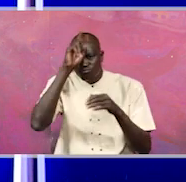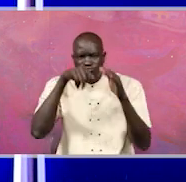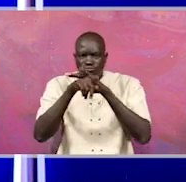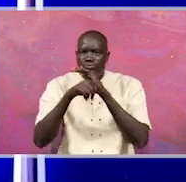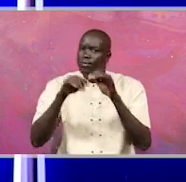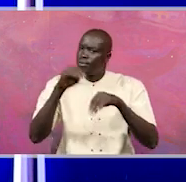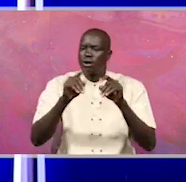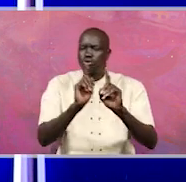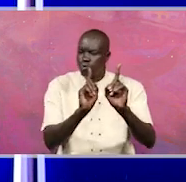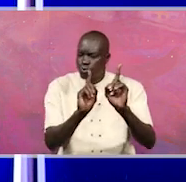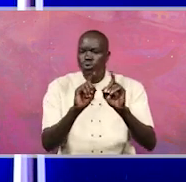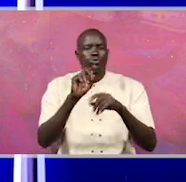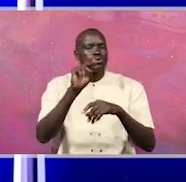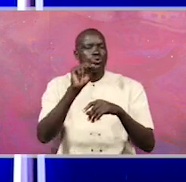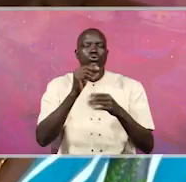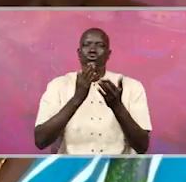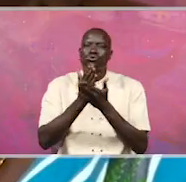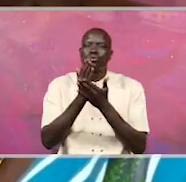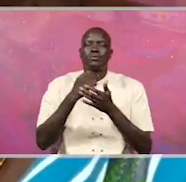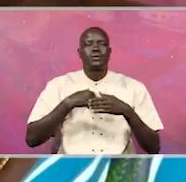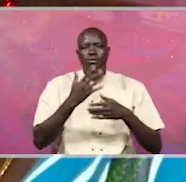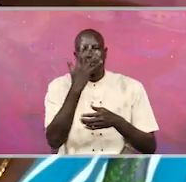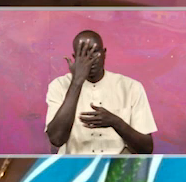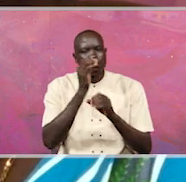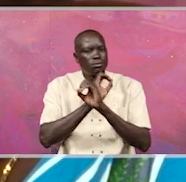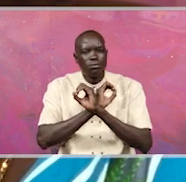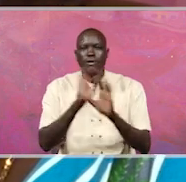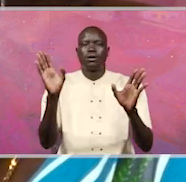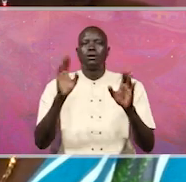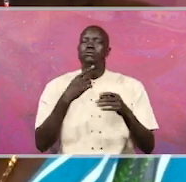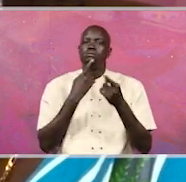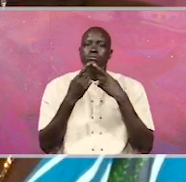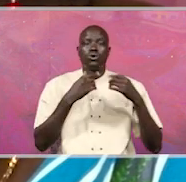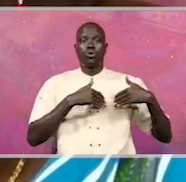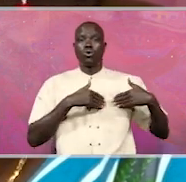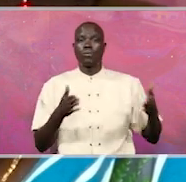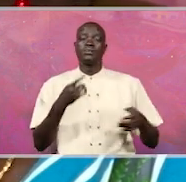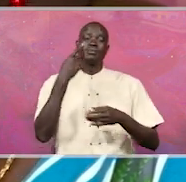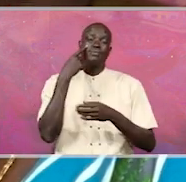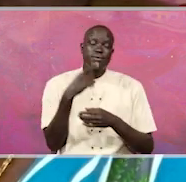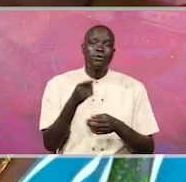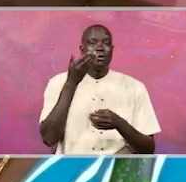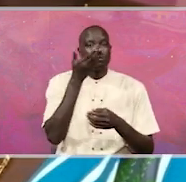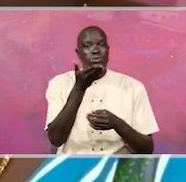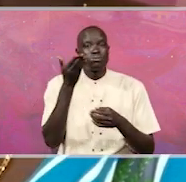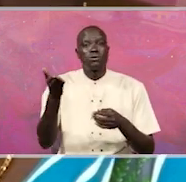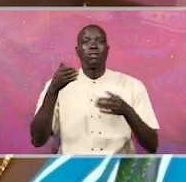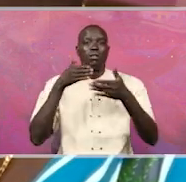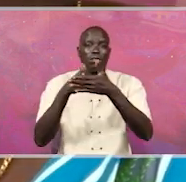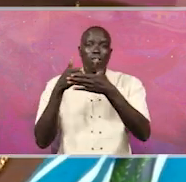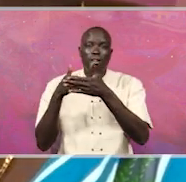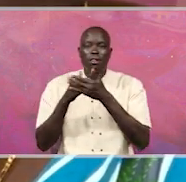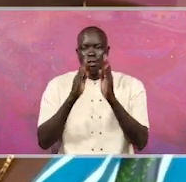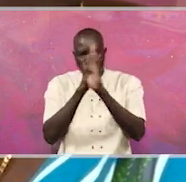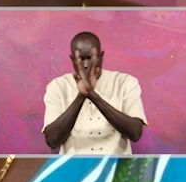into Parliament. No, it is not. And I will say that without shame, because we have seen it, we have experienced it, we have seen it. I mean, it is not something that is